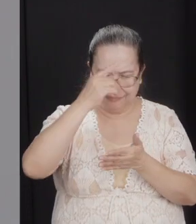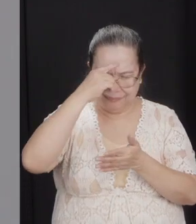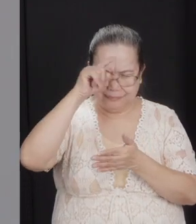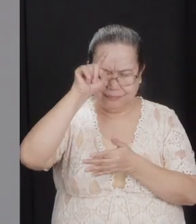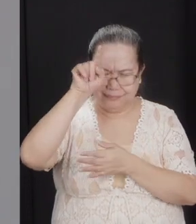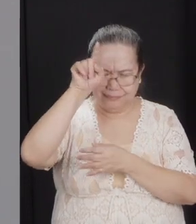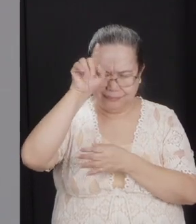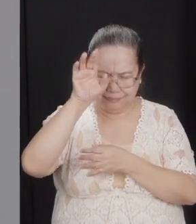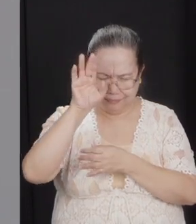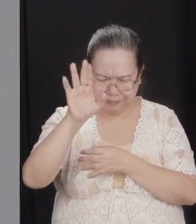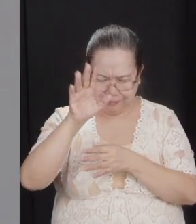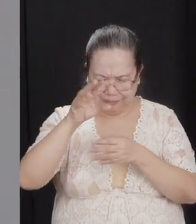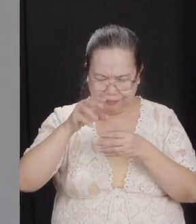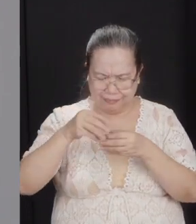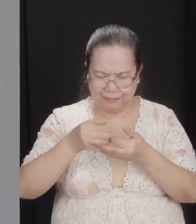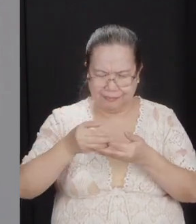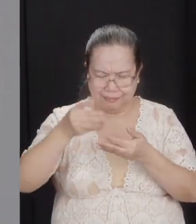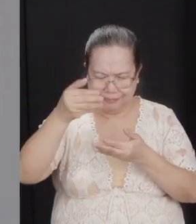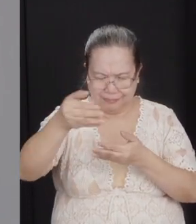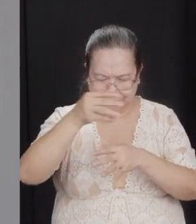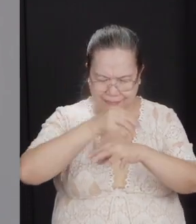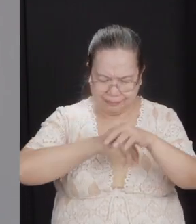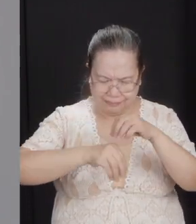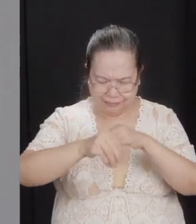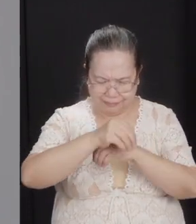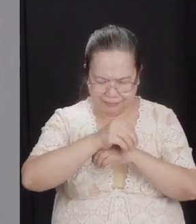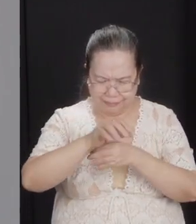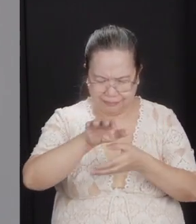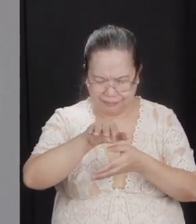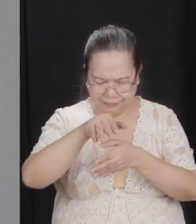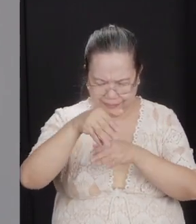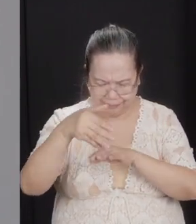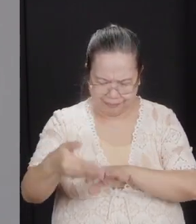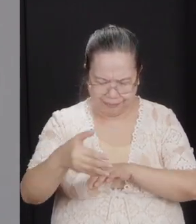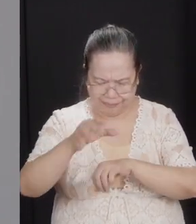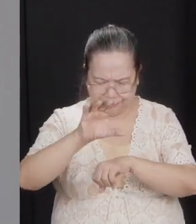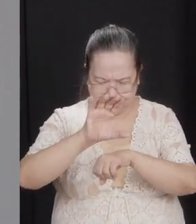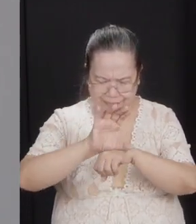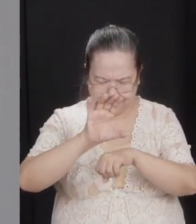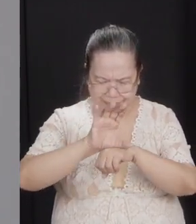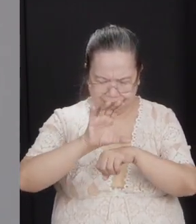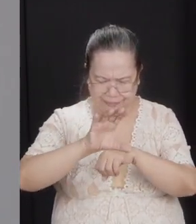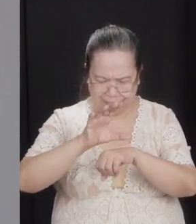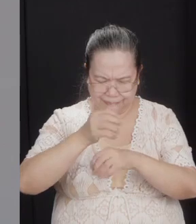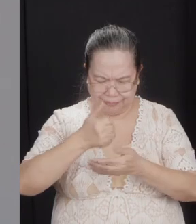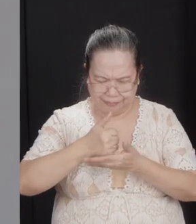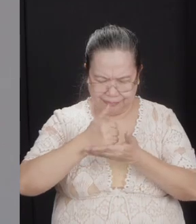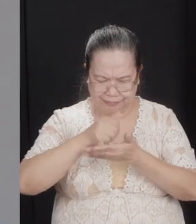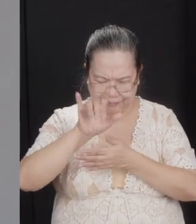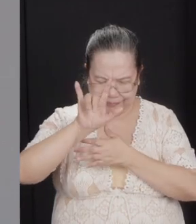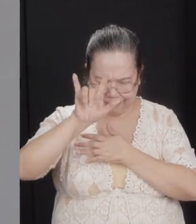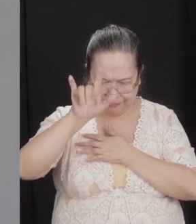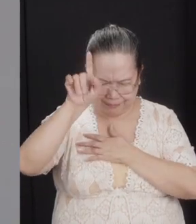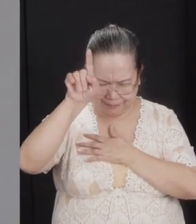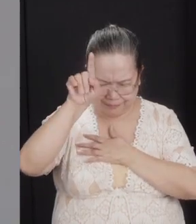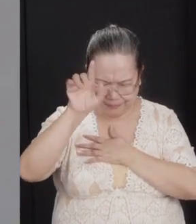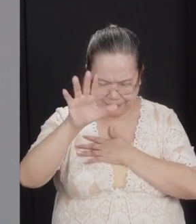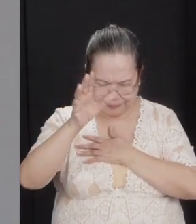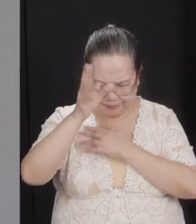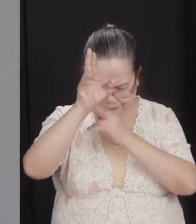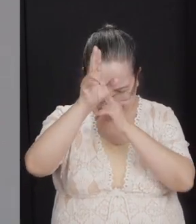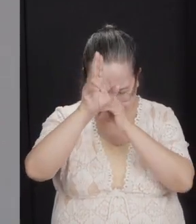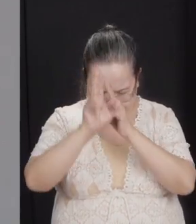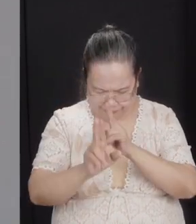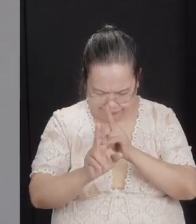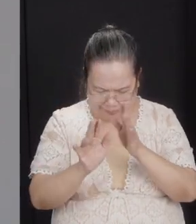to purchase this church. and help us, Father, in our love for you to honor